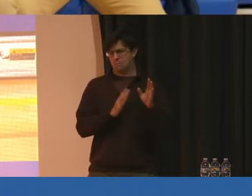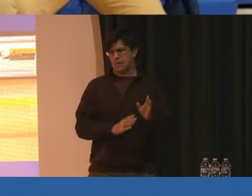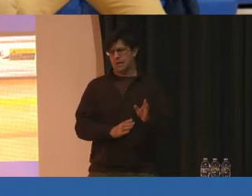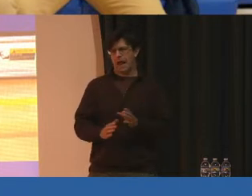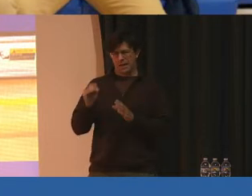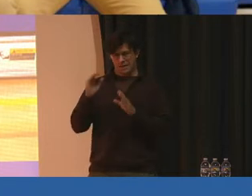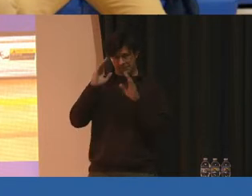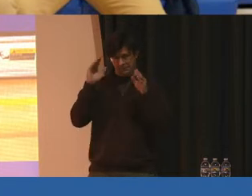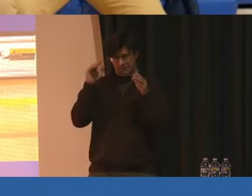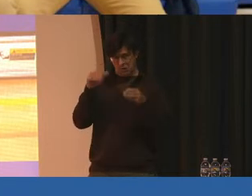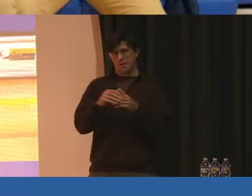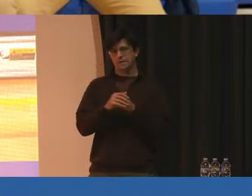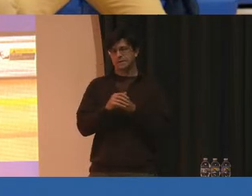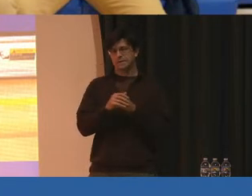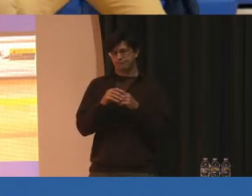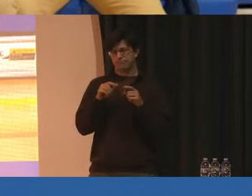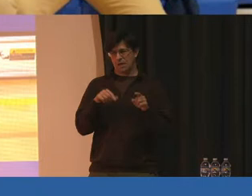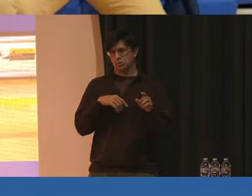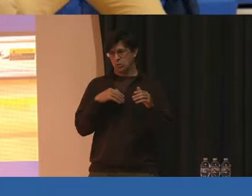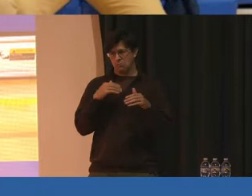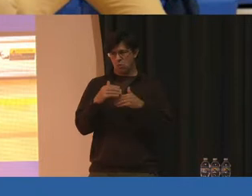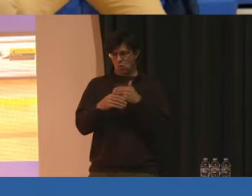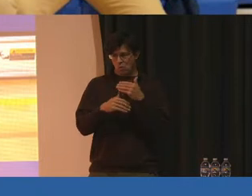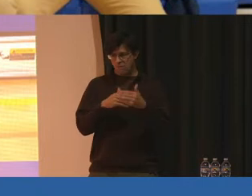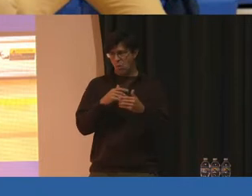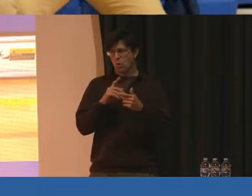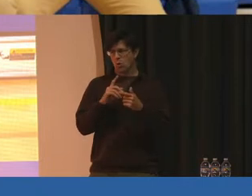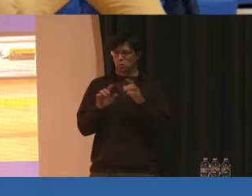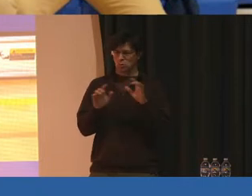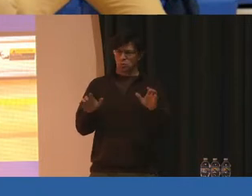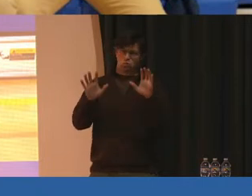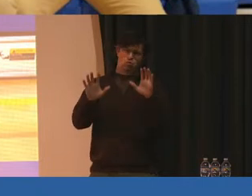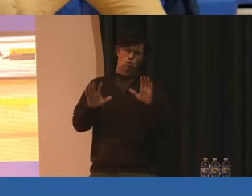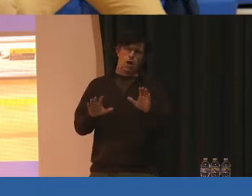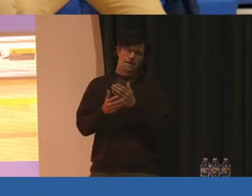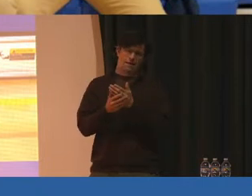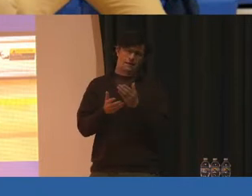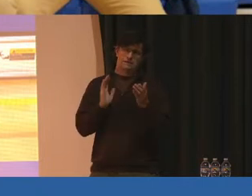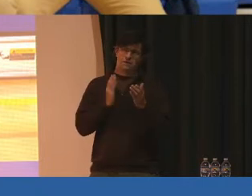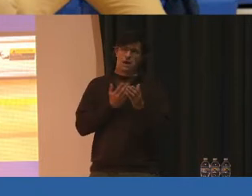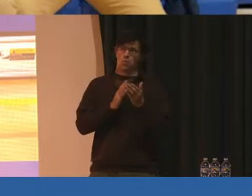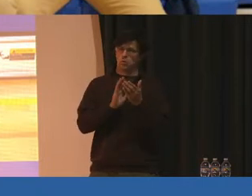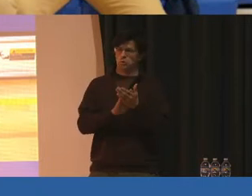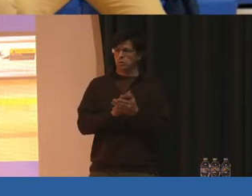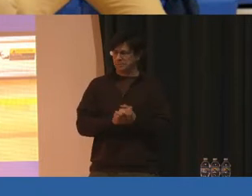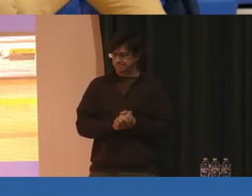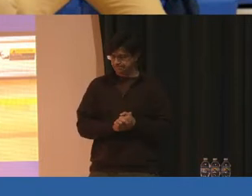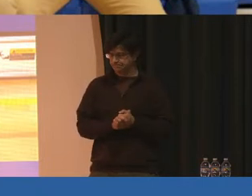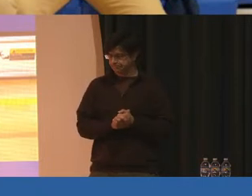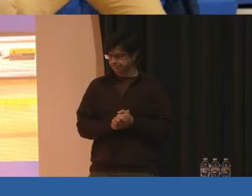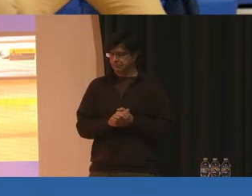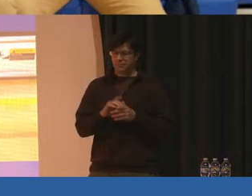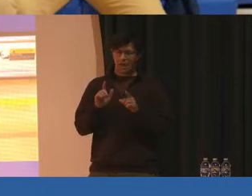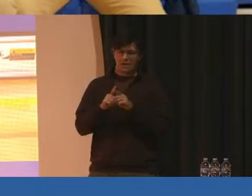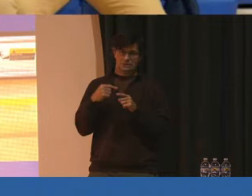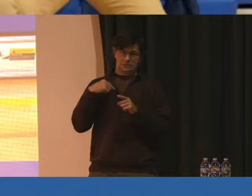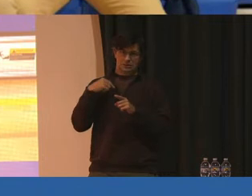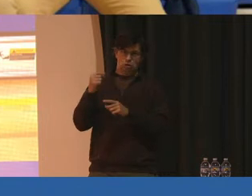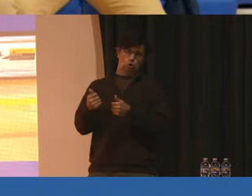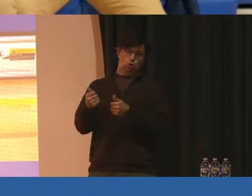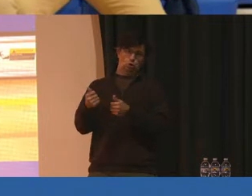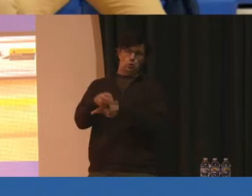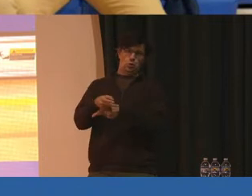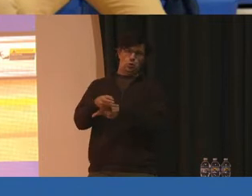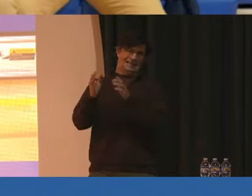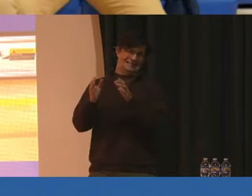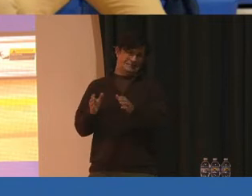focus as we move forward to do great things for our schools. Now, as superintendent, it will